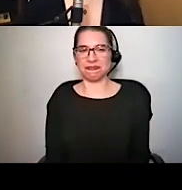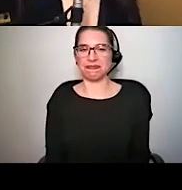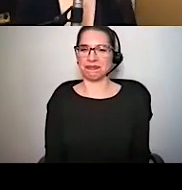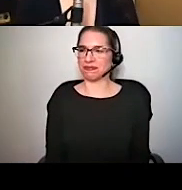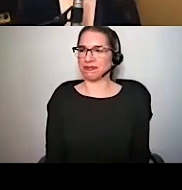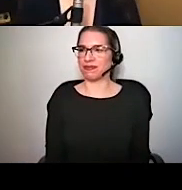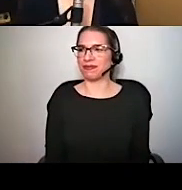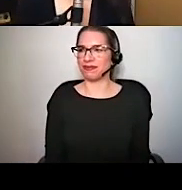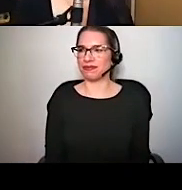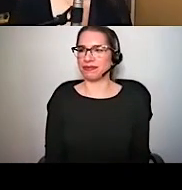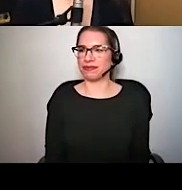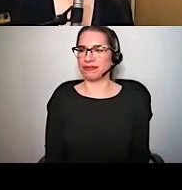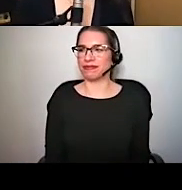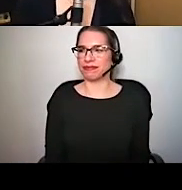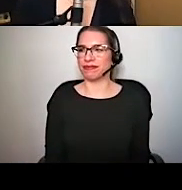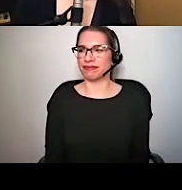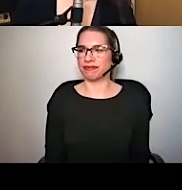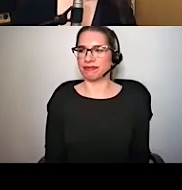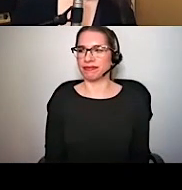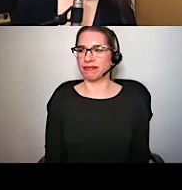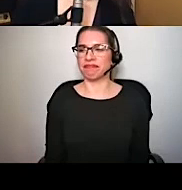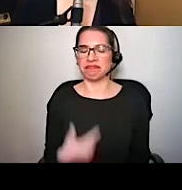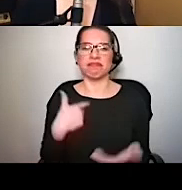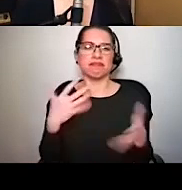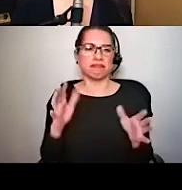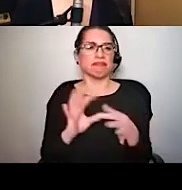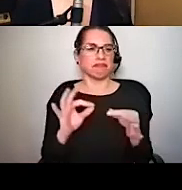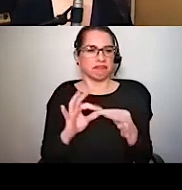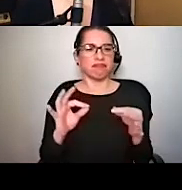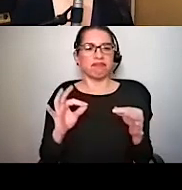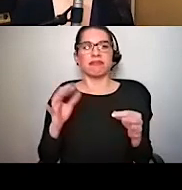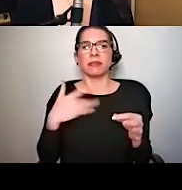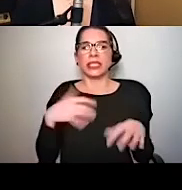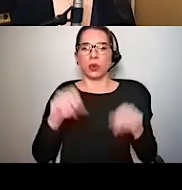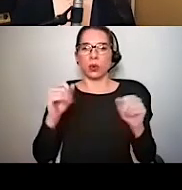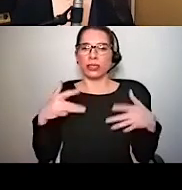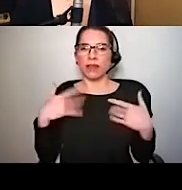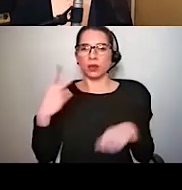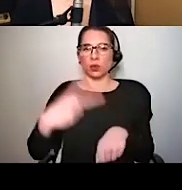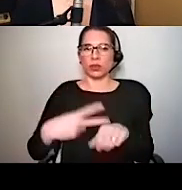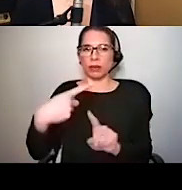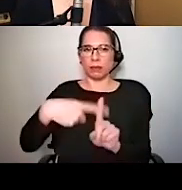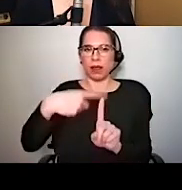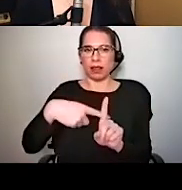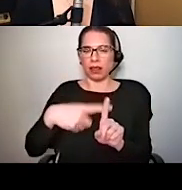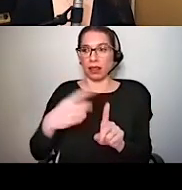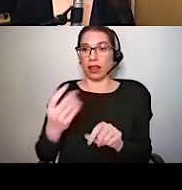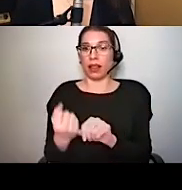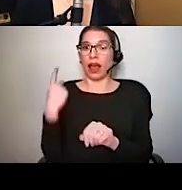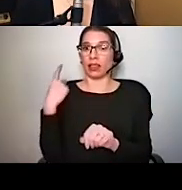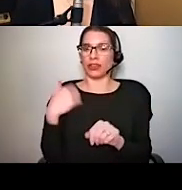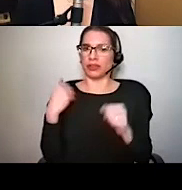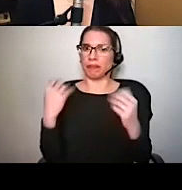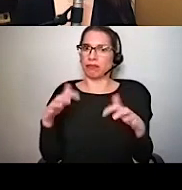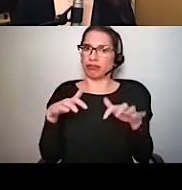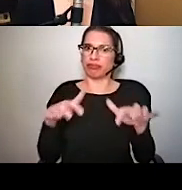We, as I mentioned, we've been doing two events per month. And we did a whole bunch last year. And you can find the recordings of those events